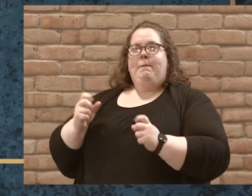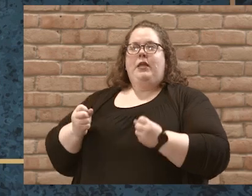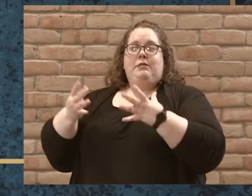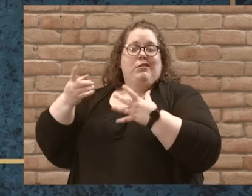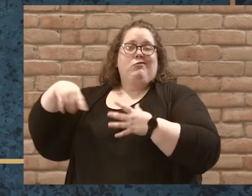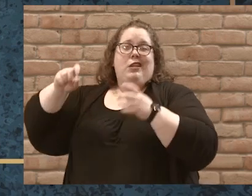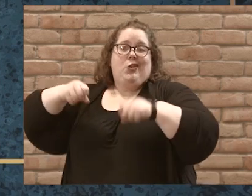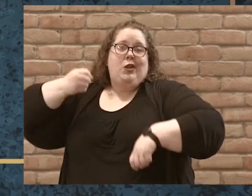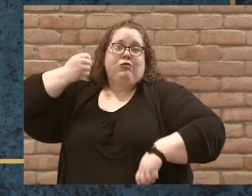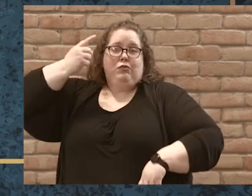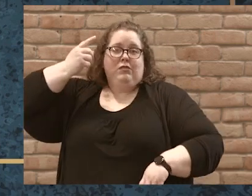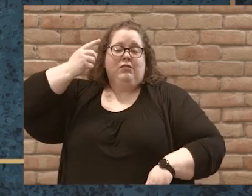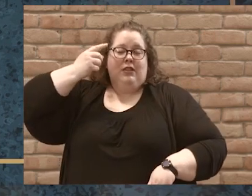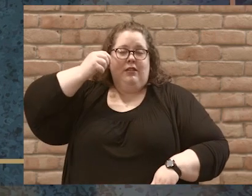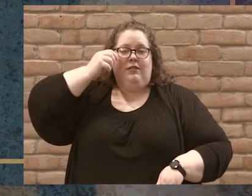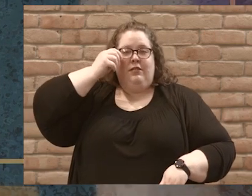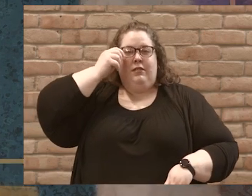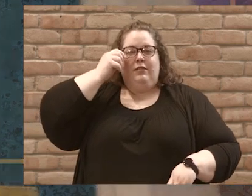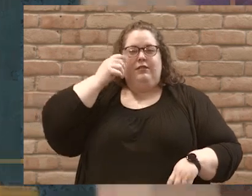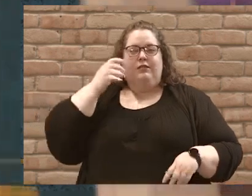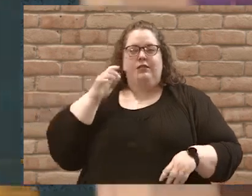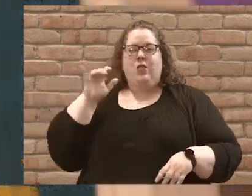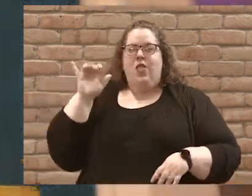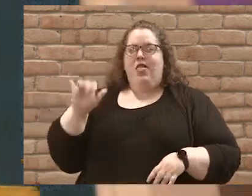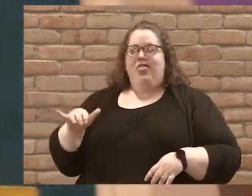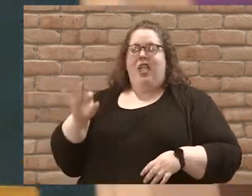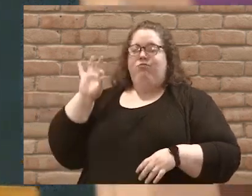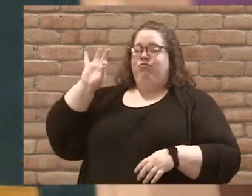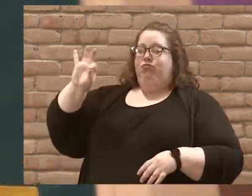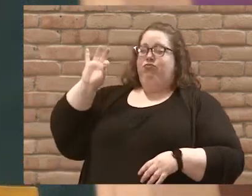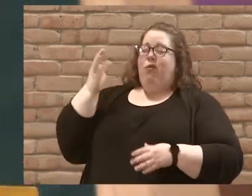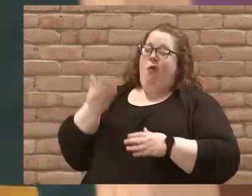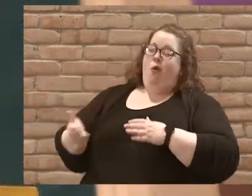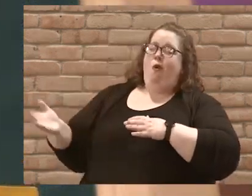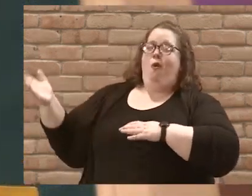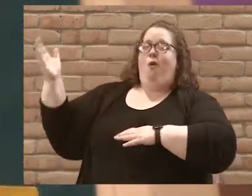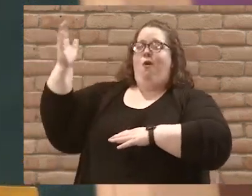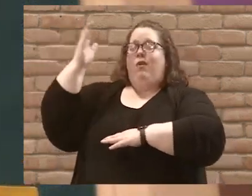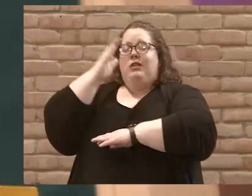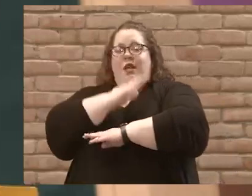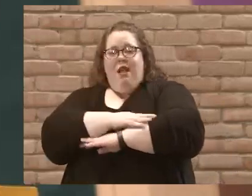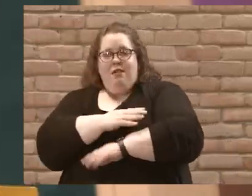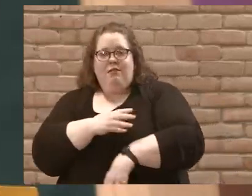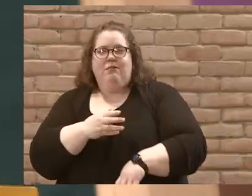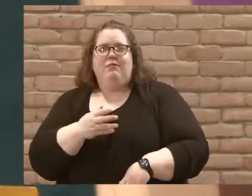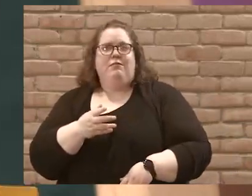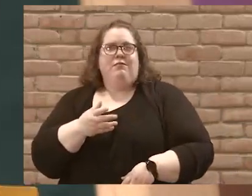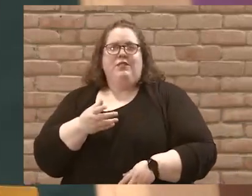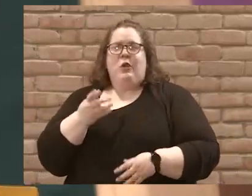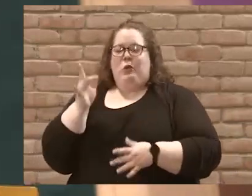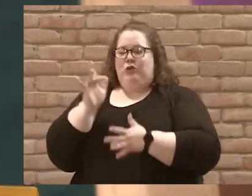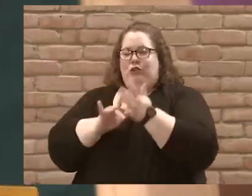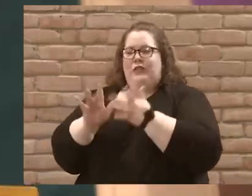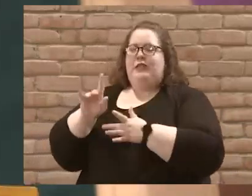could understand. And so this was an all-day event. And all day long, Jesus is teaching.